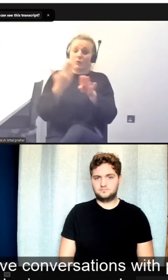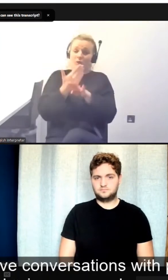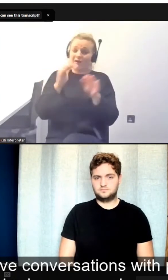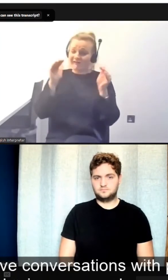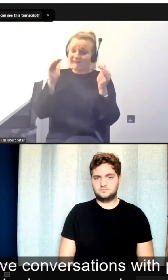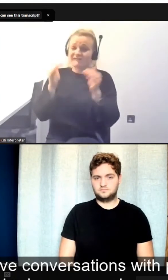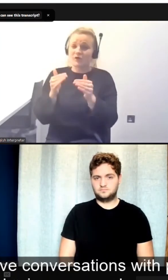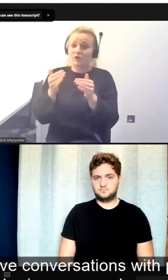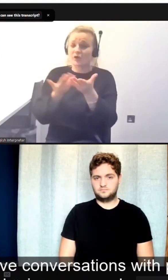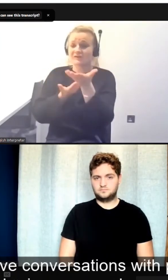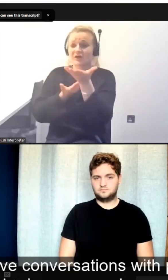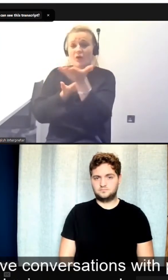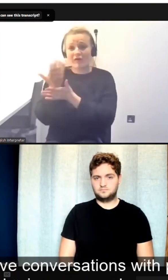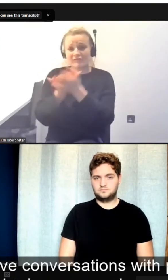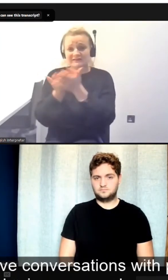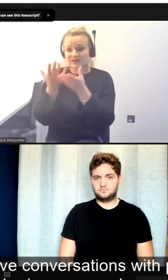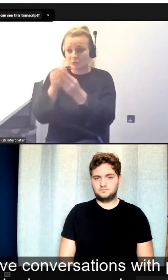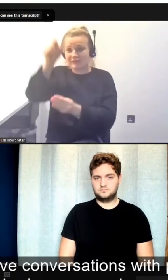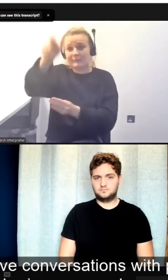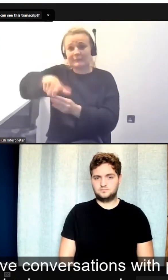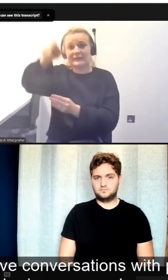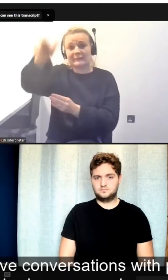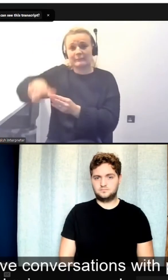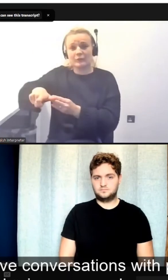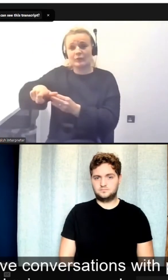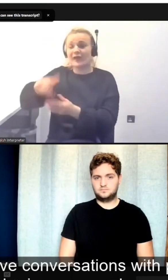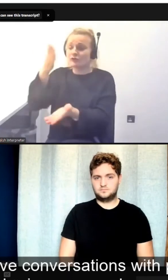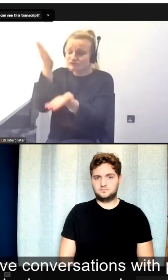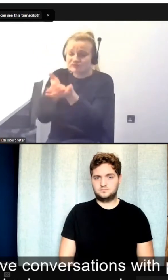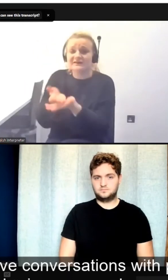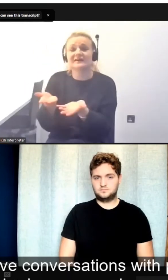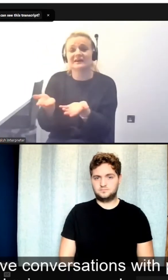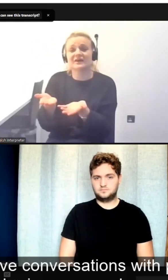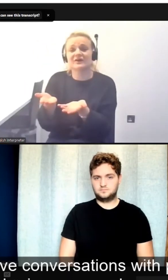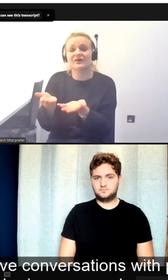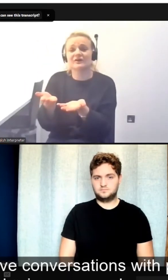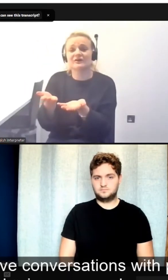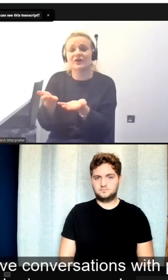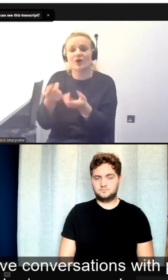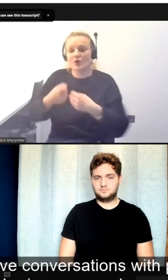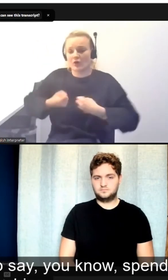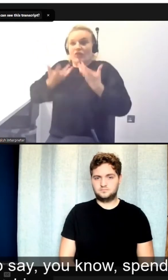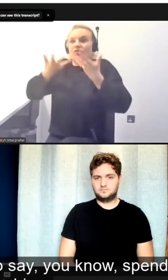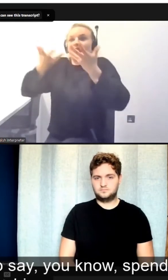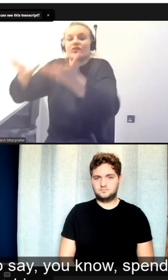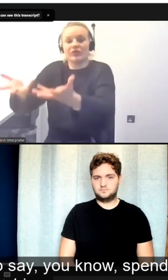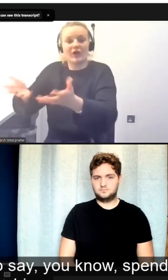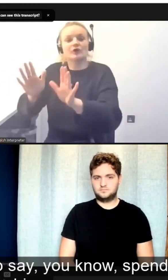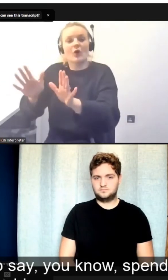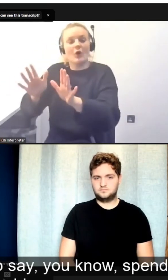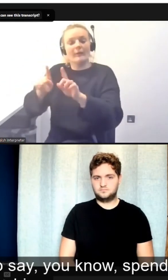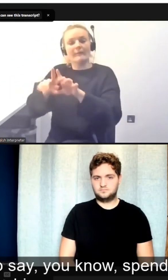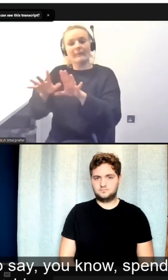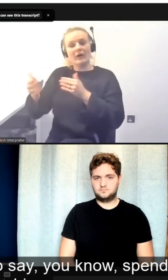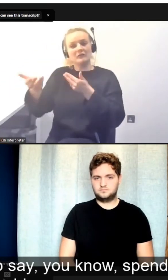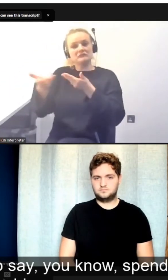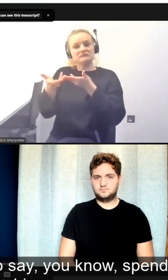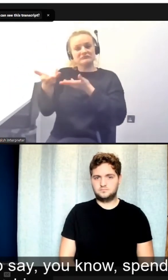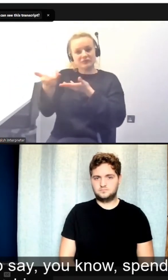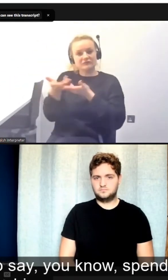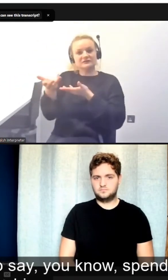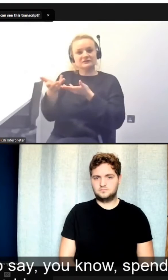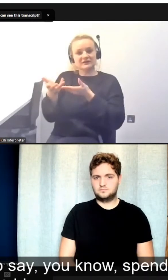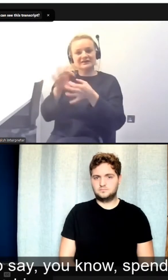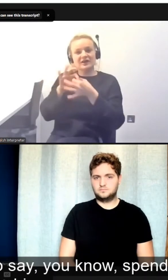conversations with people that are authentic, but not bearing your soul. So it's really back